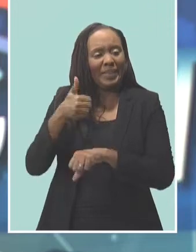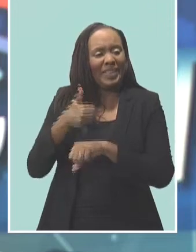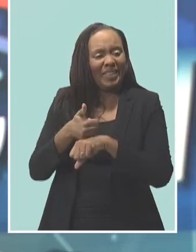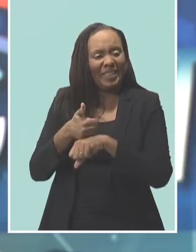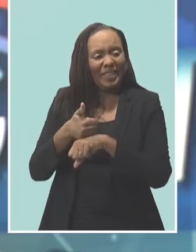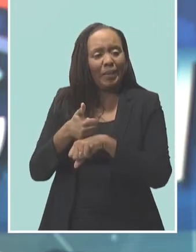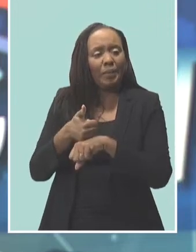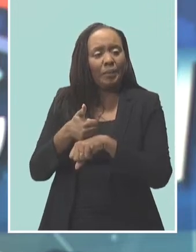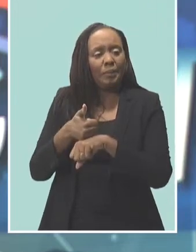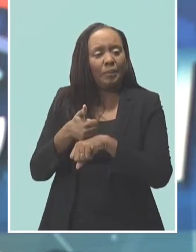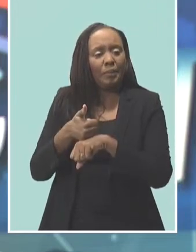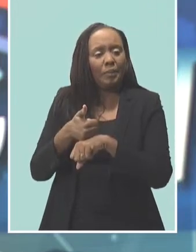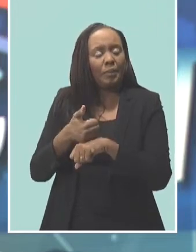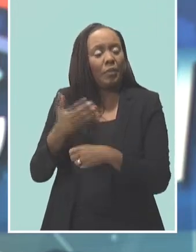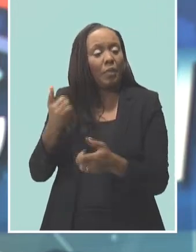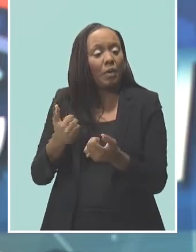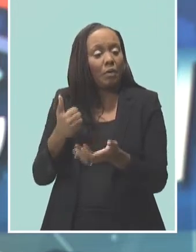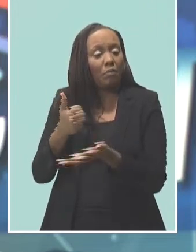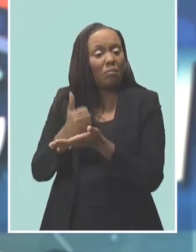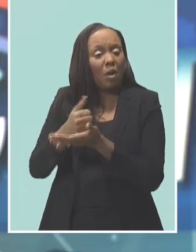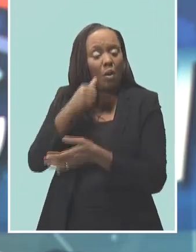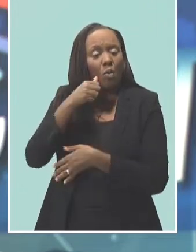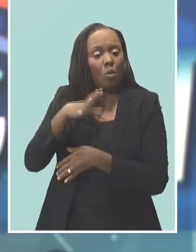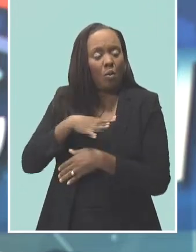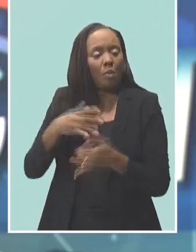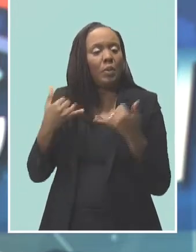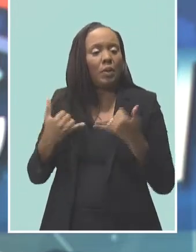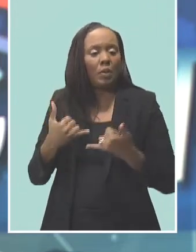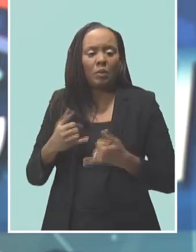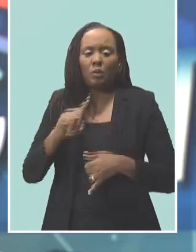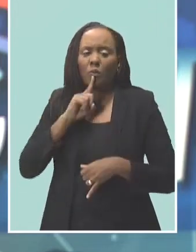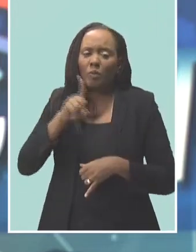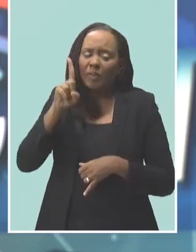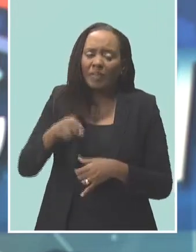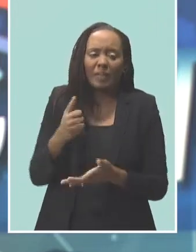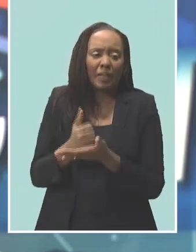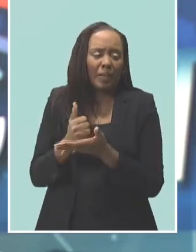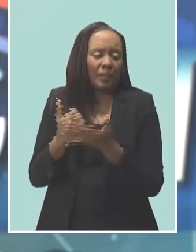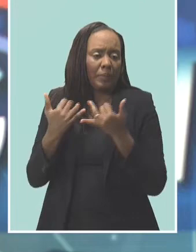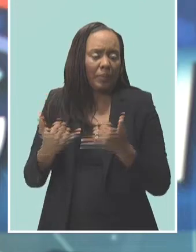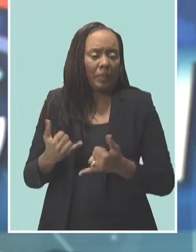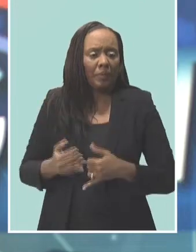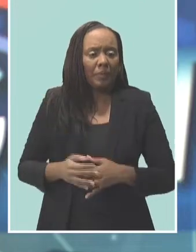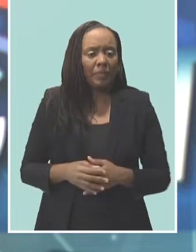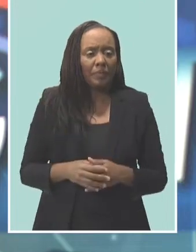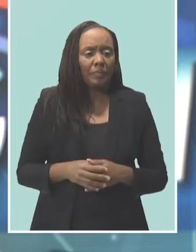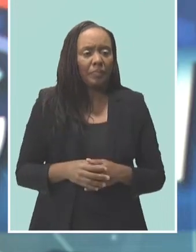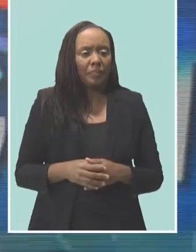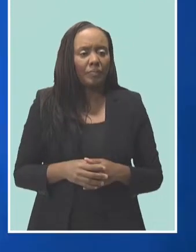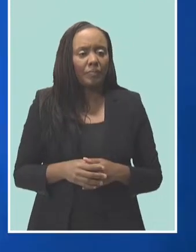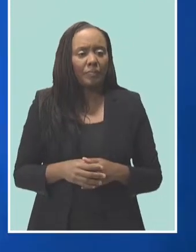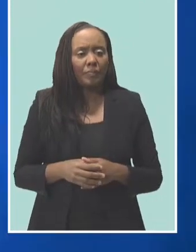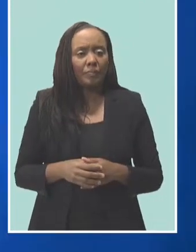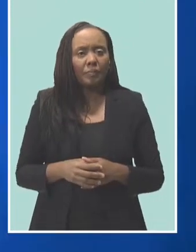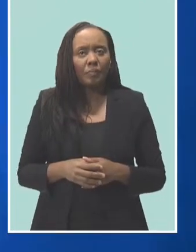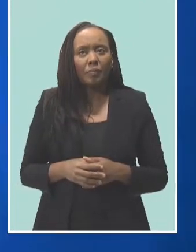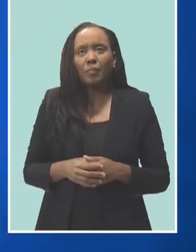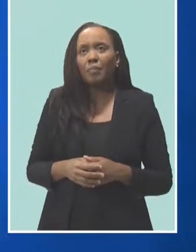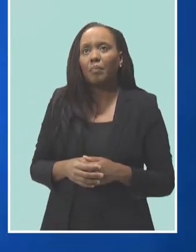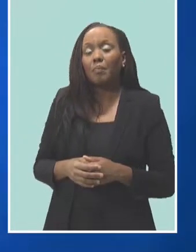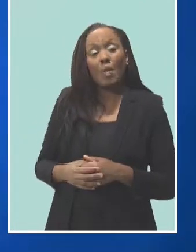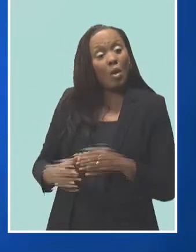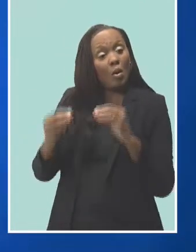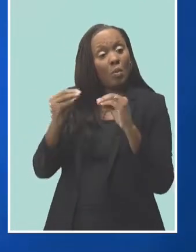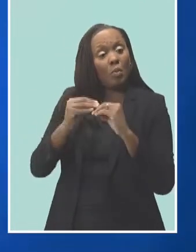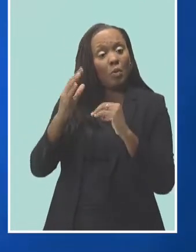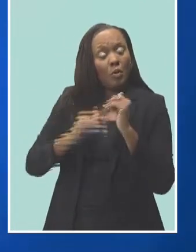endo-warrior Katrina Aline, has stepped up its assistance to women at this time. It has been more than 20 years